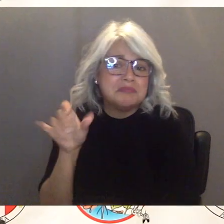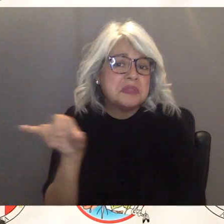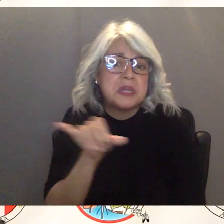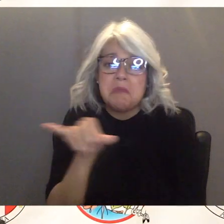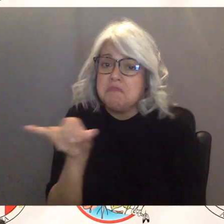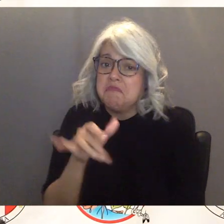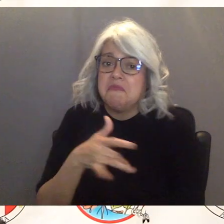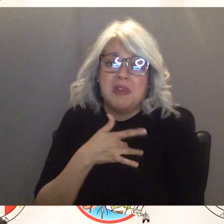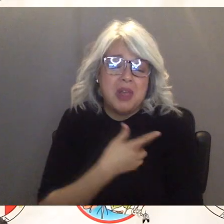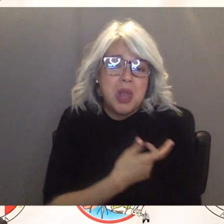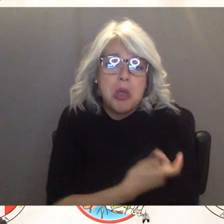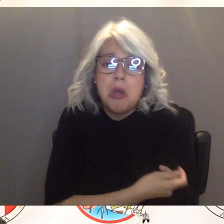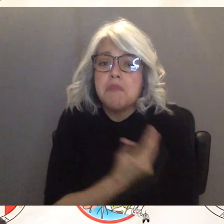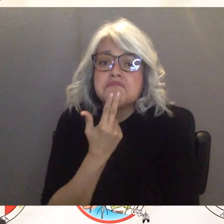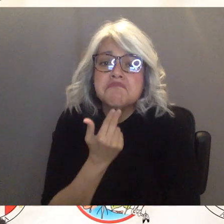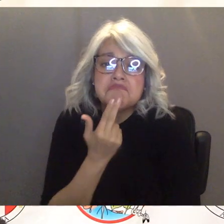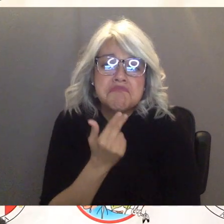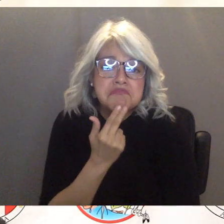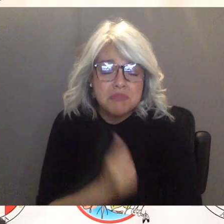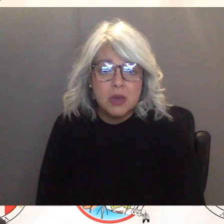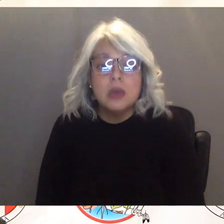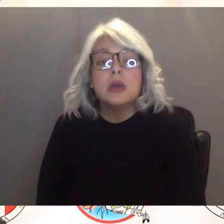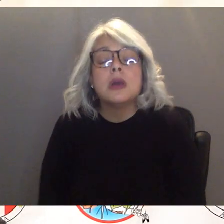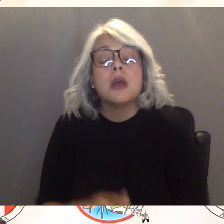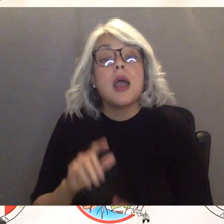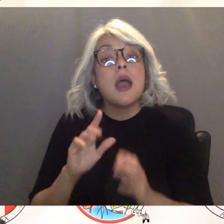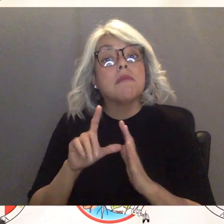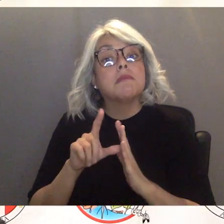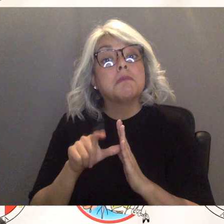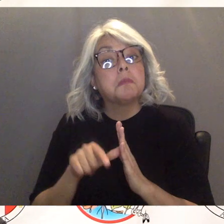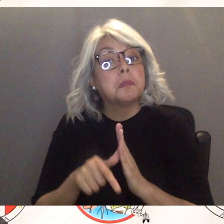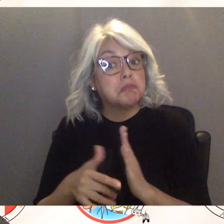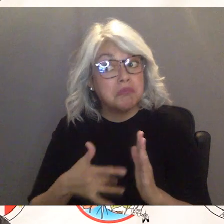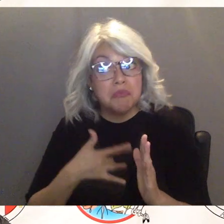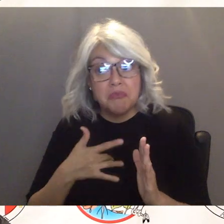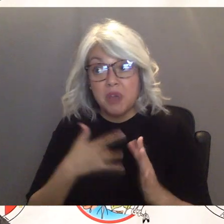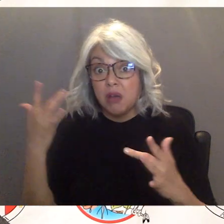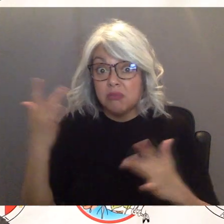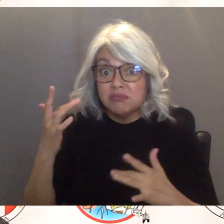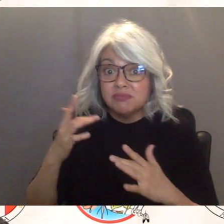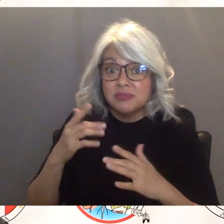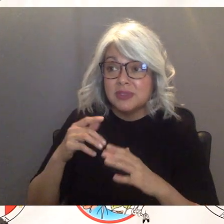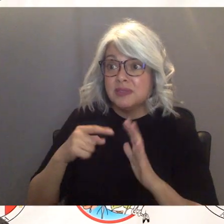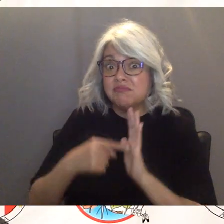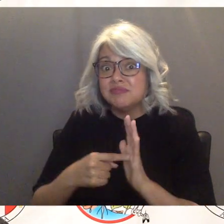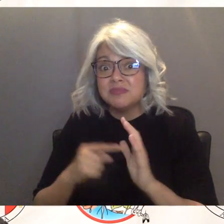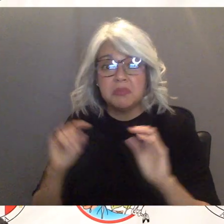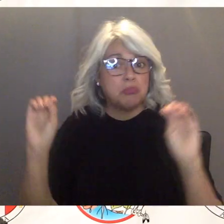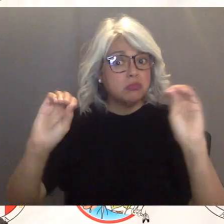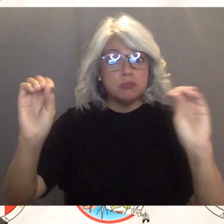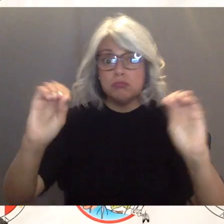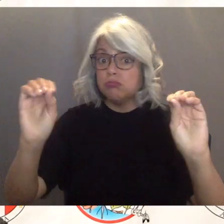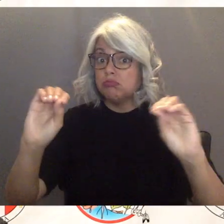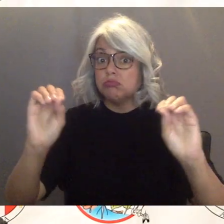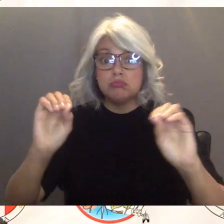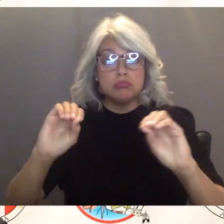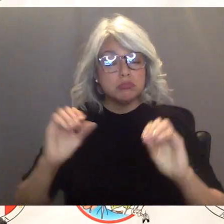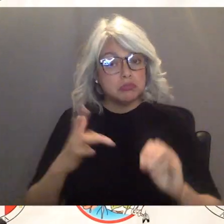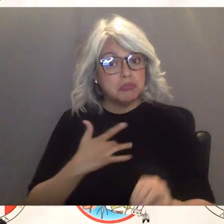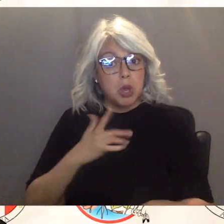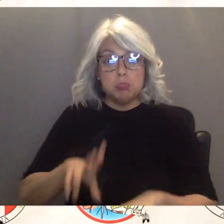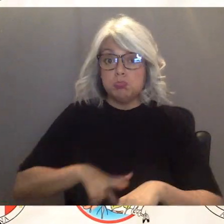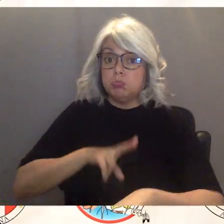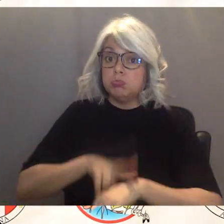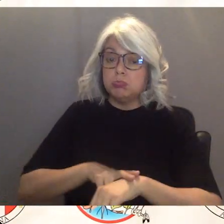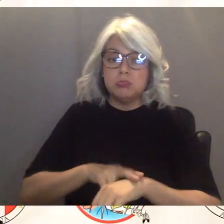um luckily i i did not experience any of any after-effect symptoms you know um i was you know